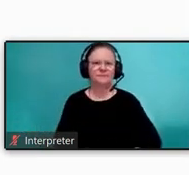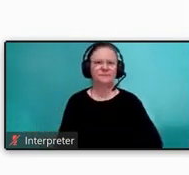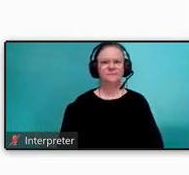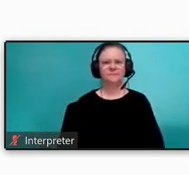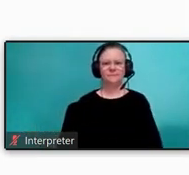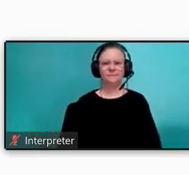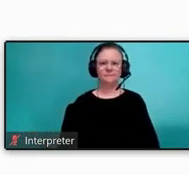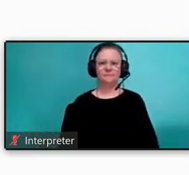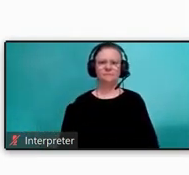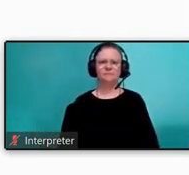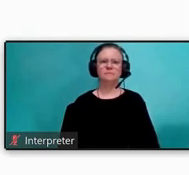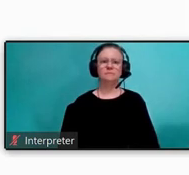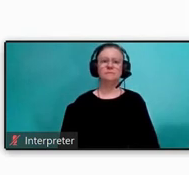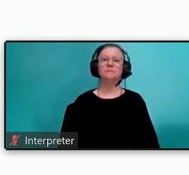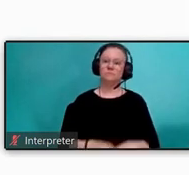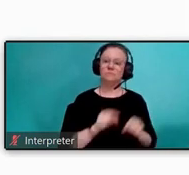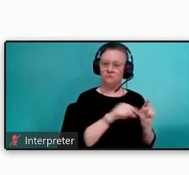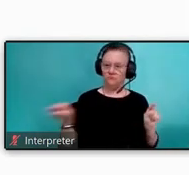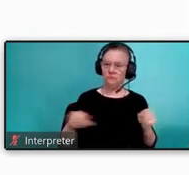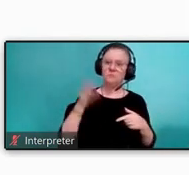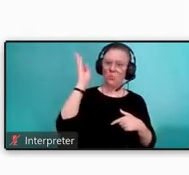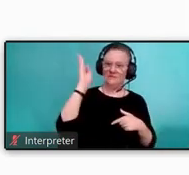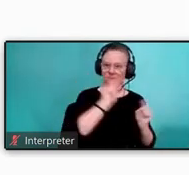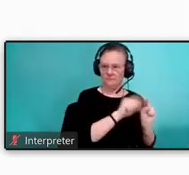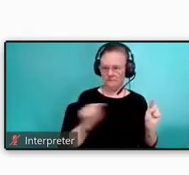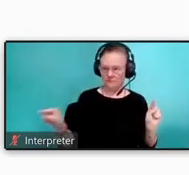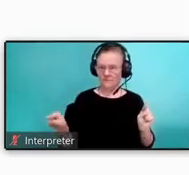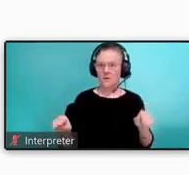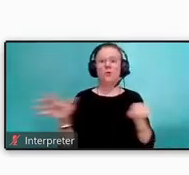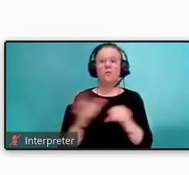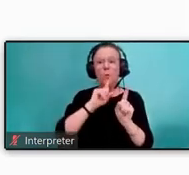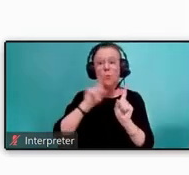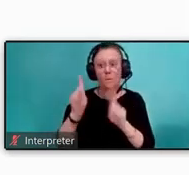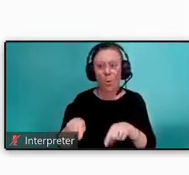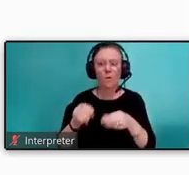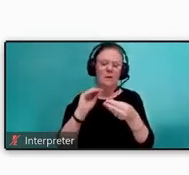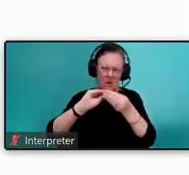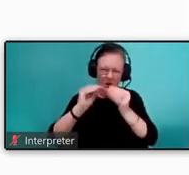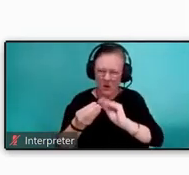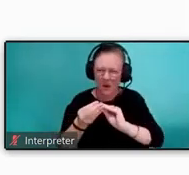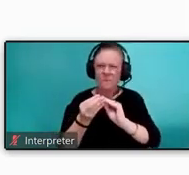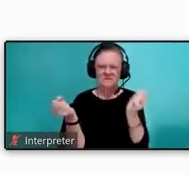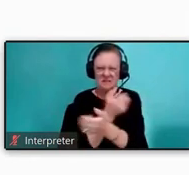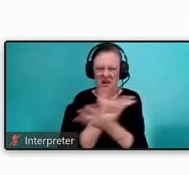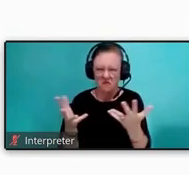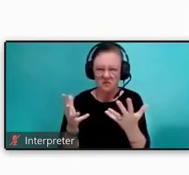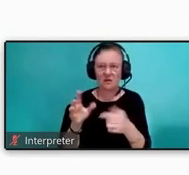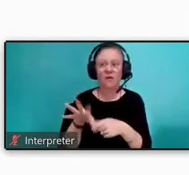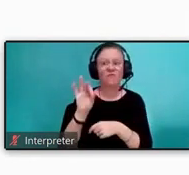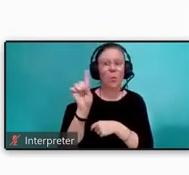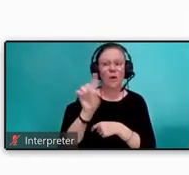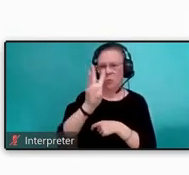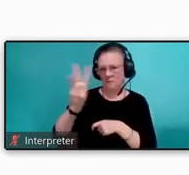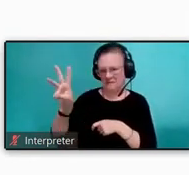I will be presenting, on those five today, the full report with the data discussing discussed in this presentation will be available on the TARTA